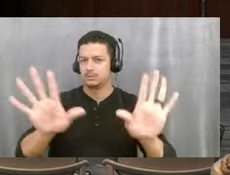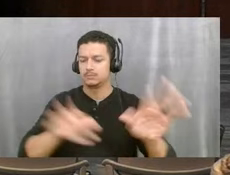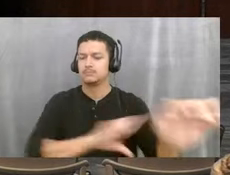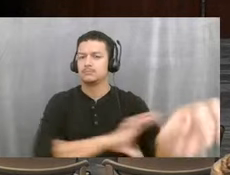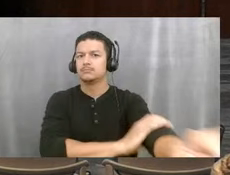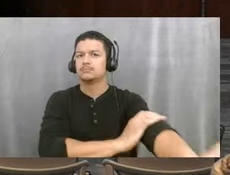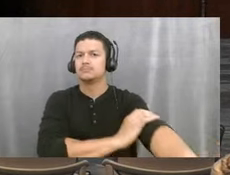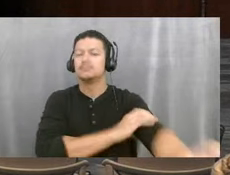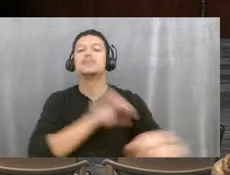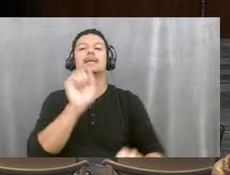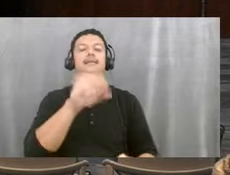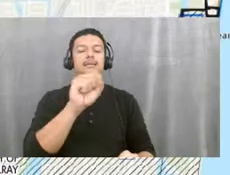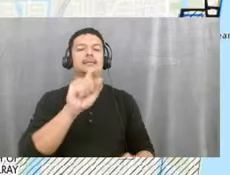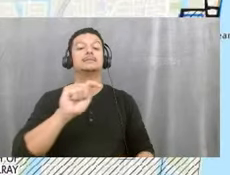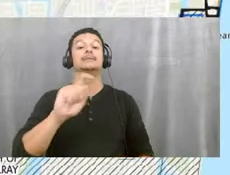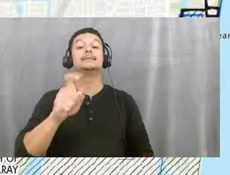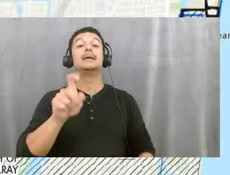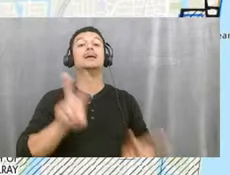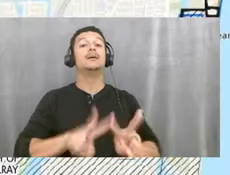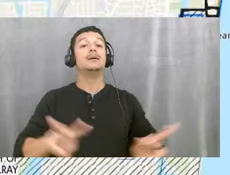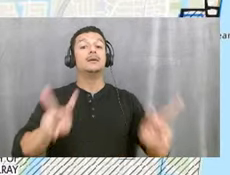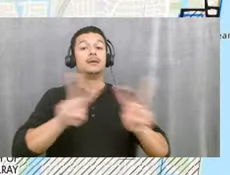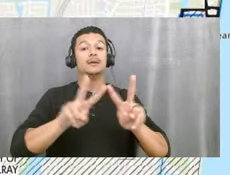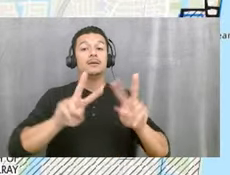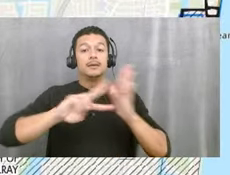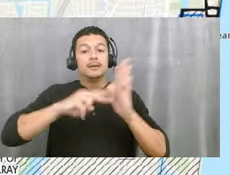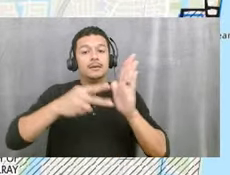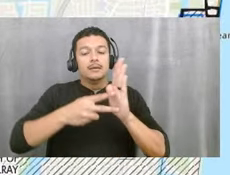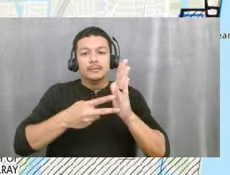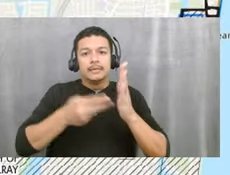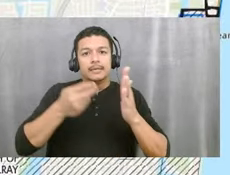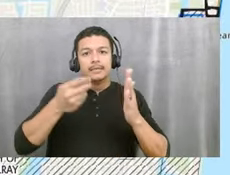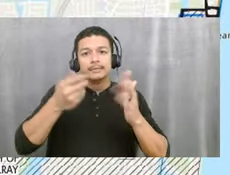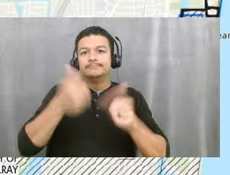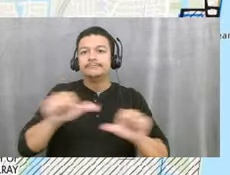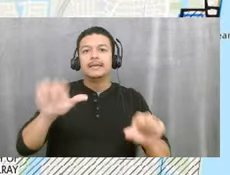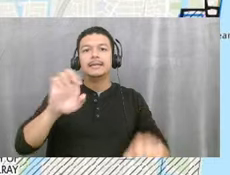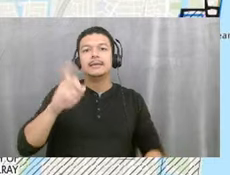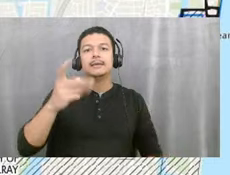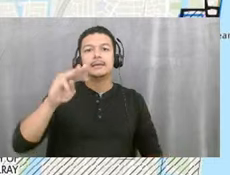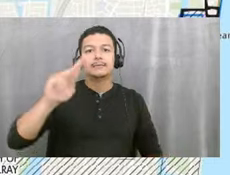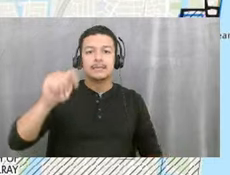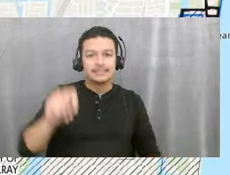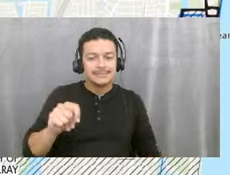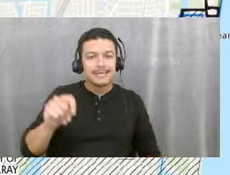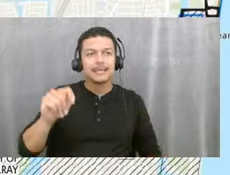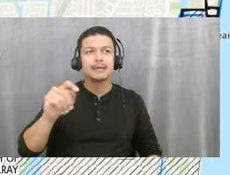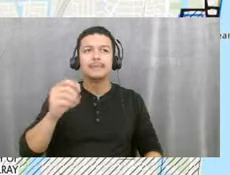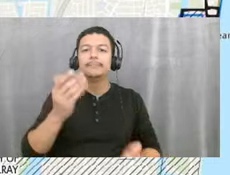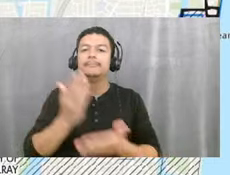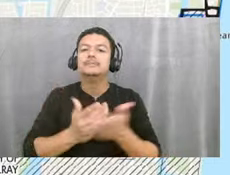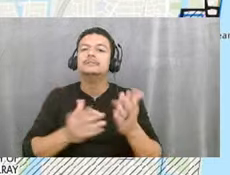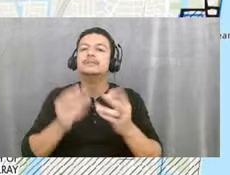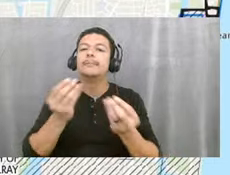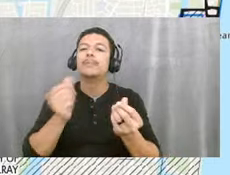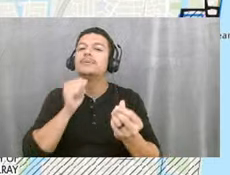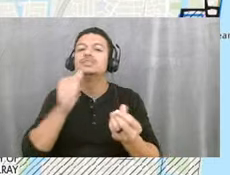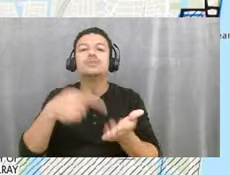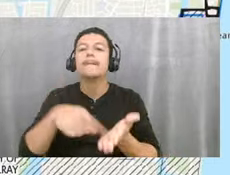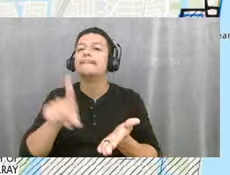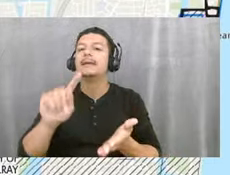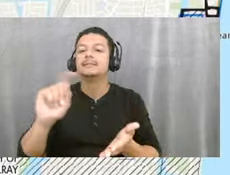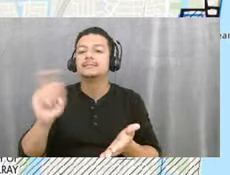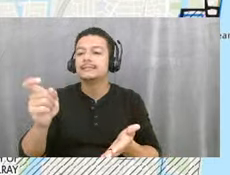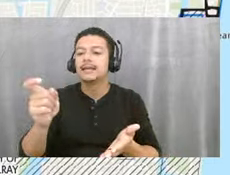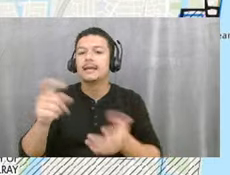Taxable value. So these are rid of any exemptions and any, any properties that do not pay taxes. This is based on the last